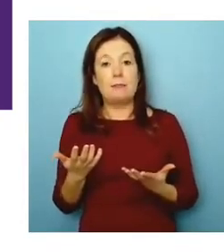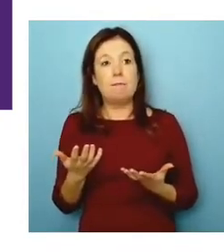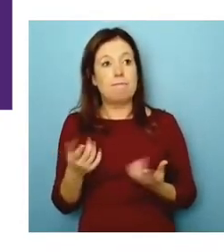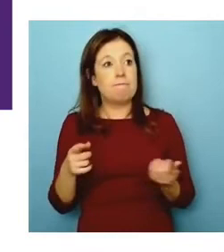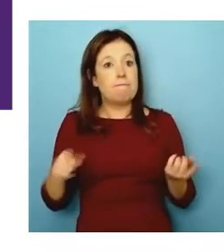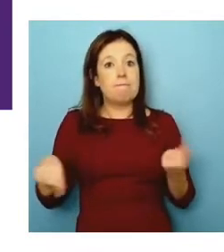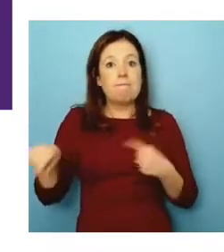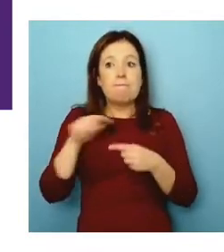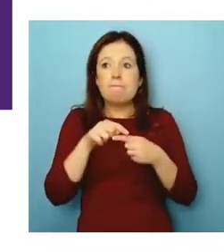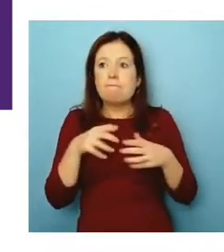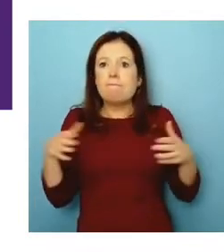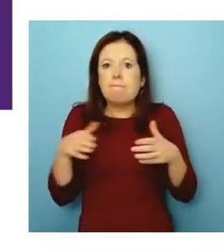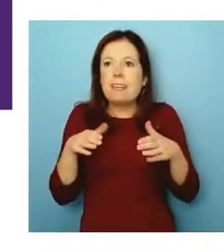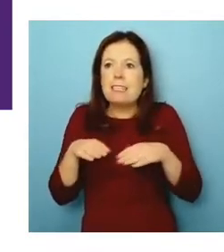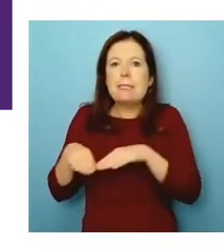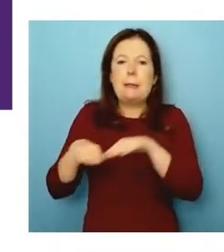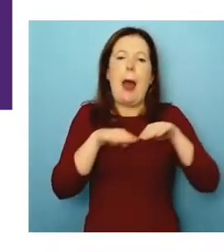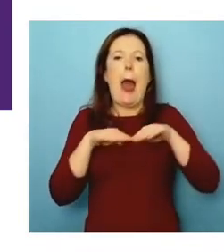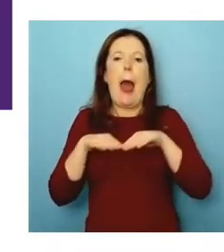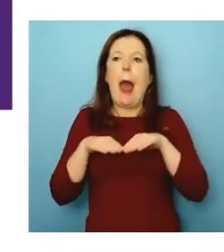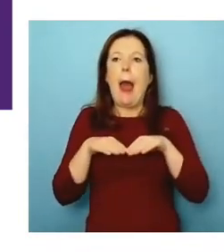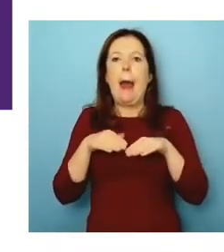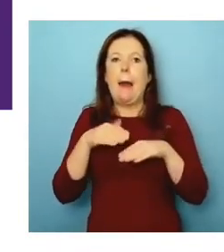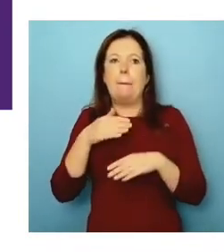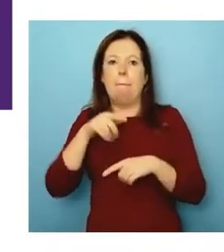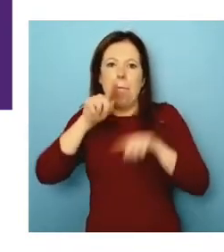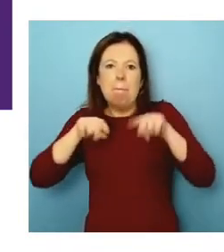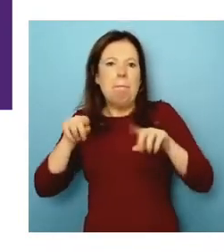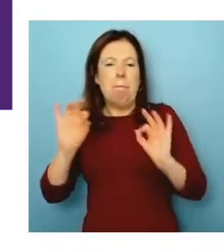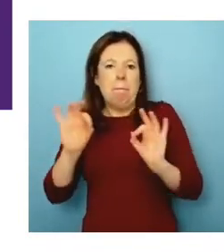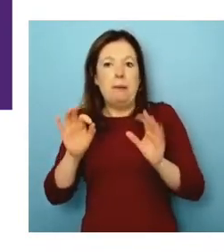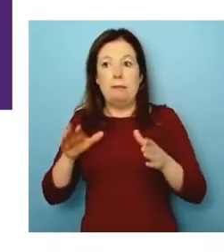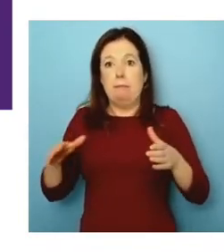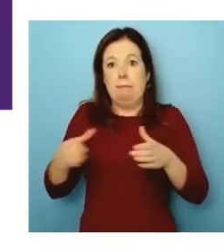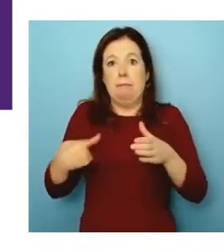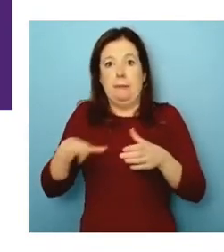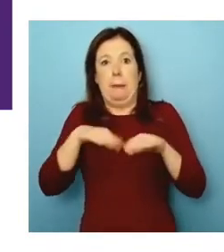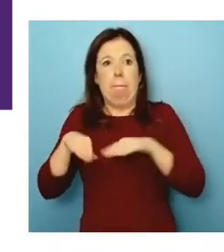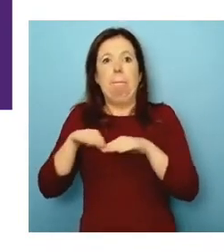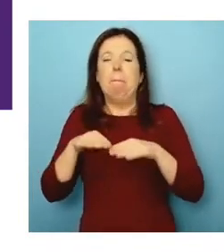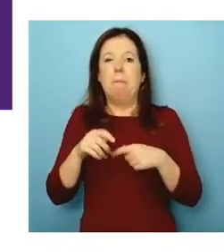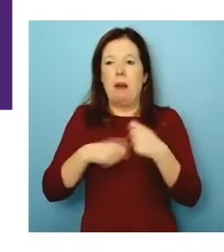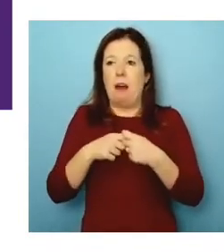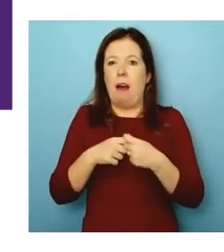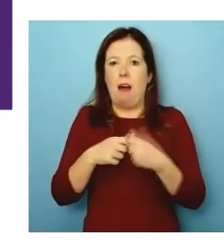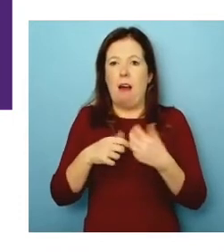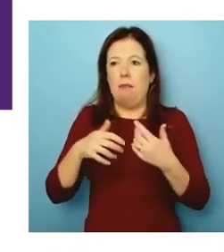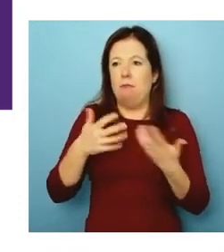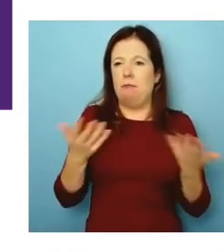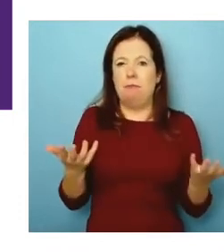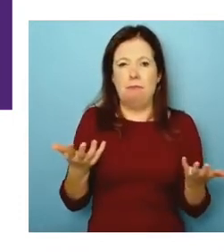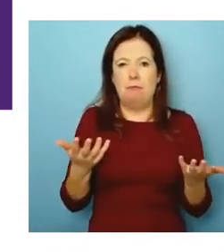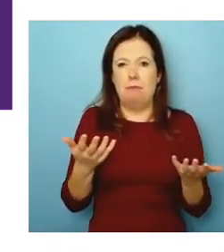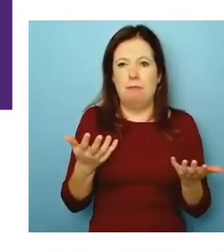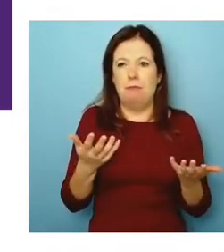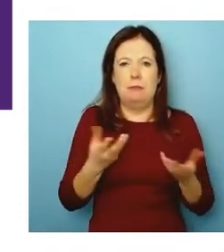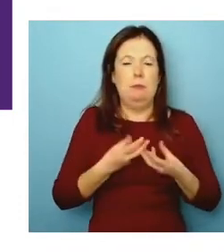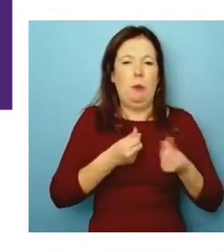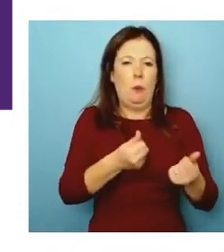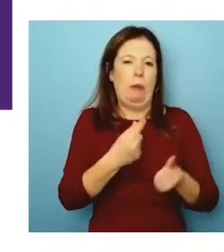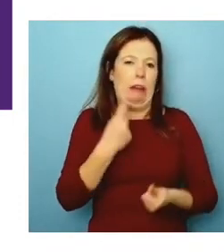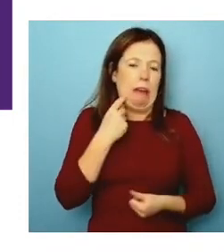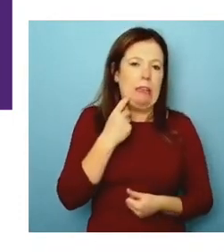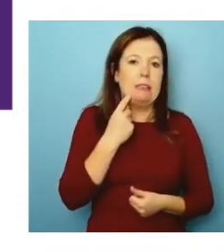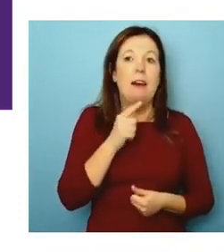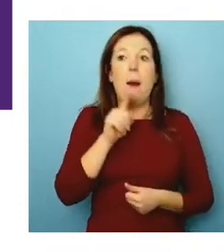have a homogeneous culture, it's easier to manage it. But actually, if have a good process for having, you know, a diverse culture, uh, you don't get